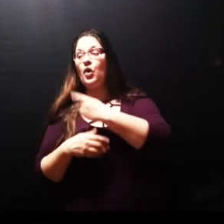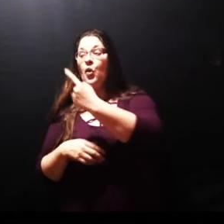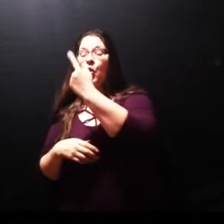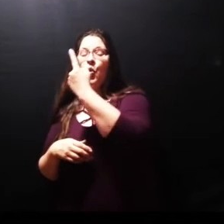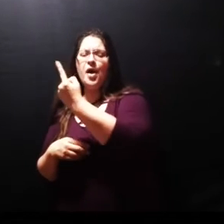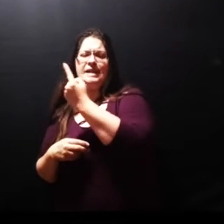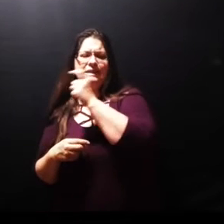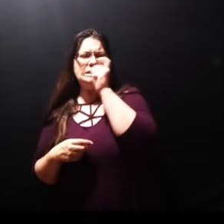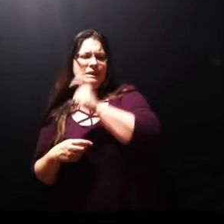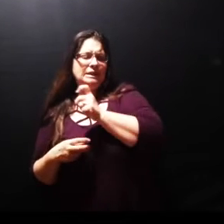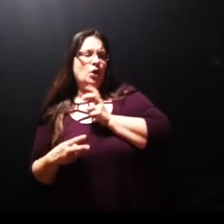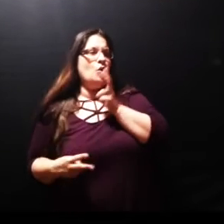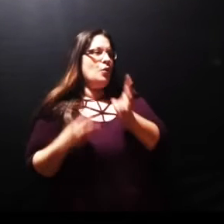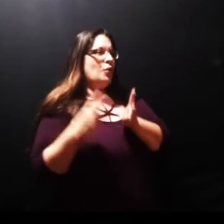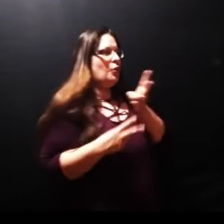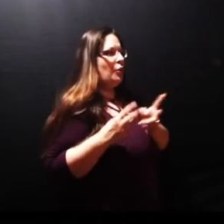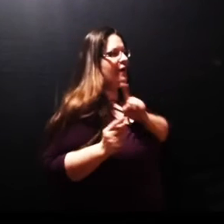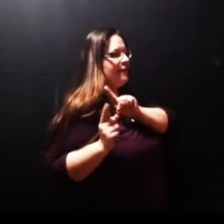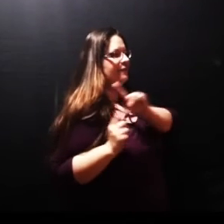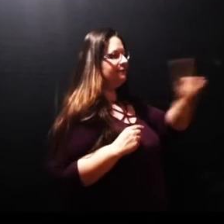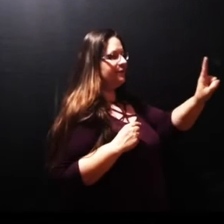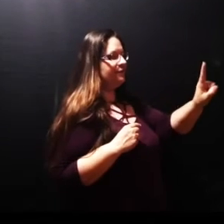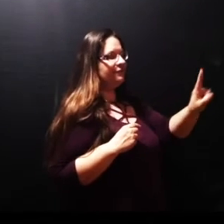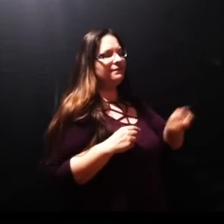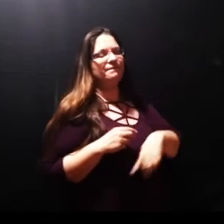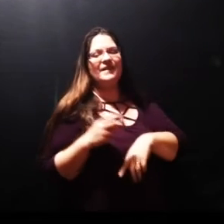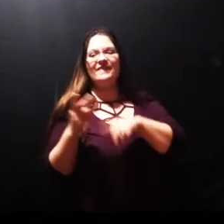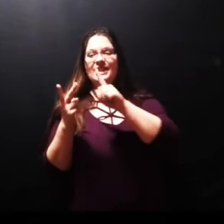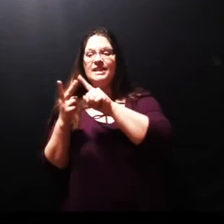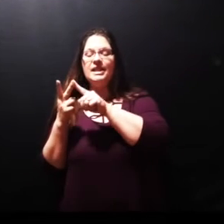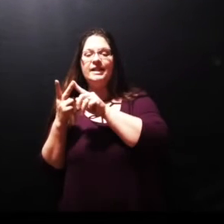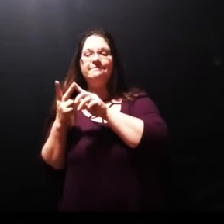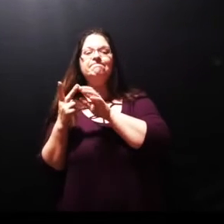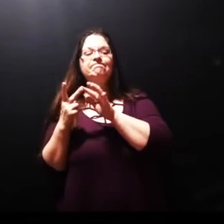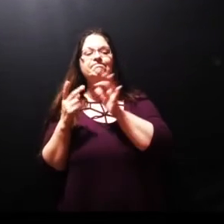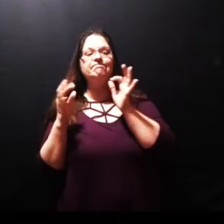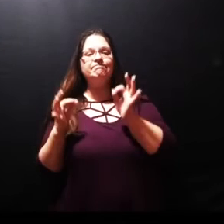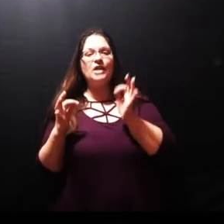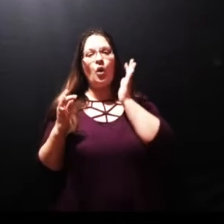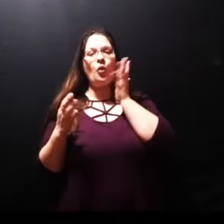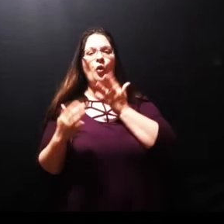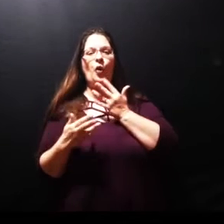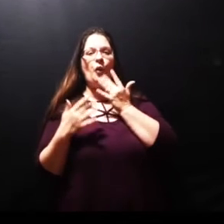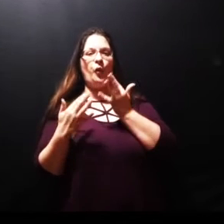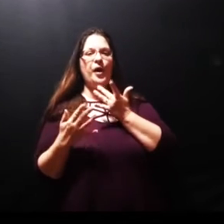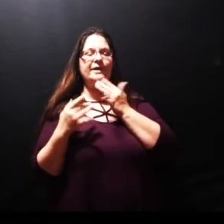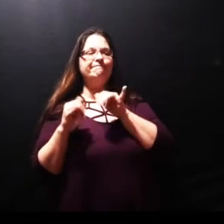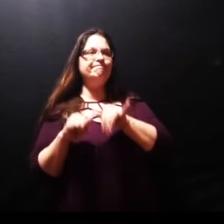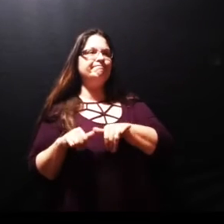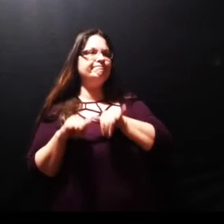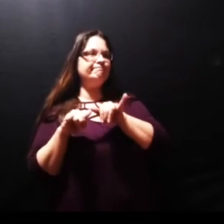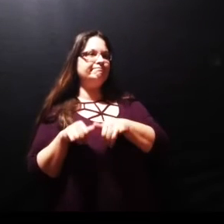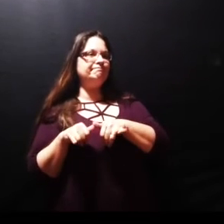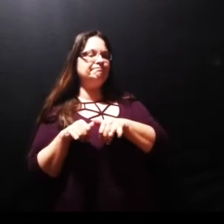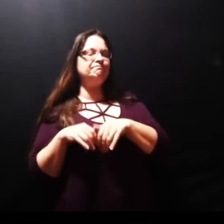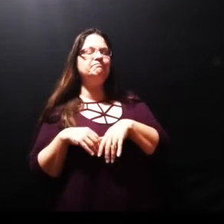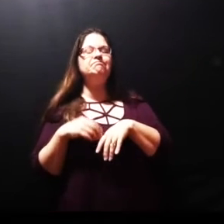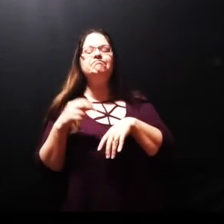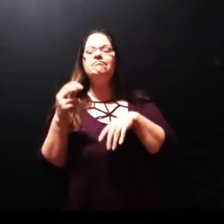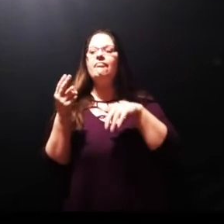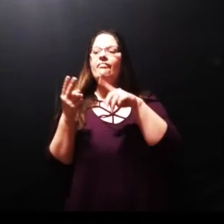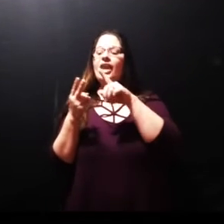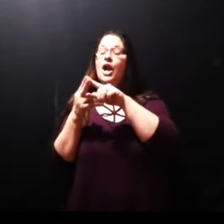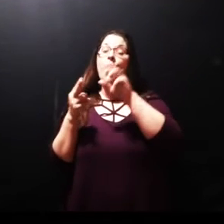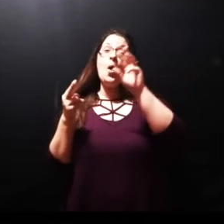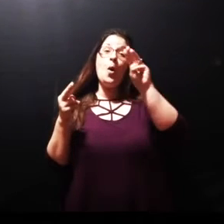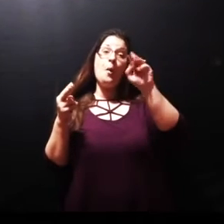go but the other chooses to wait so Martha is the goer and the doer and the type A personality she's always